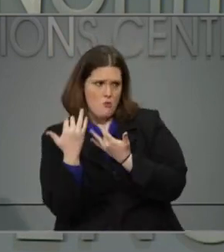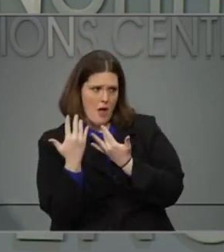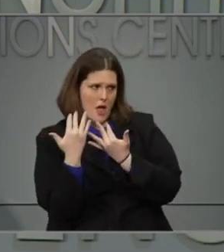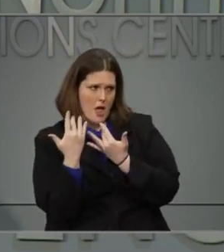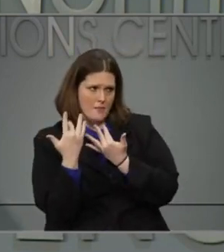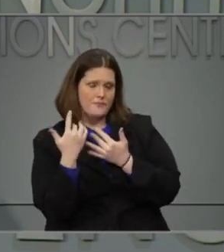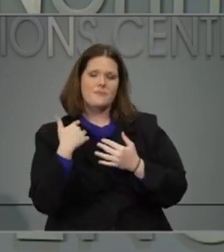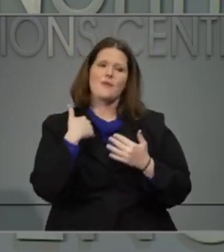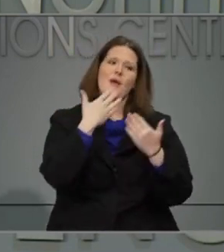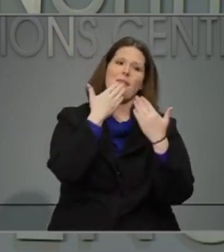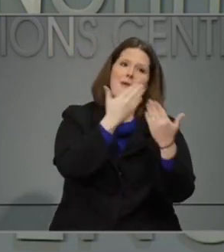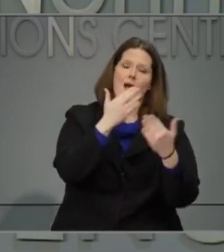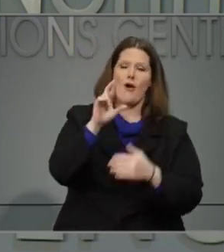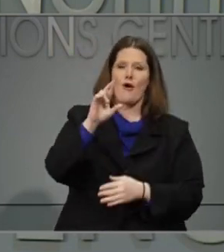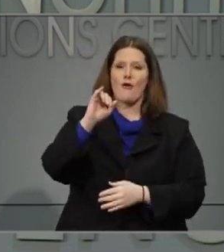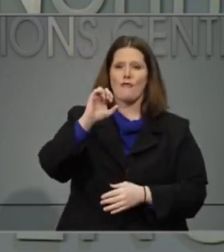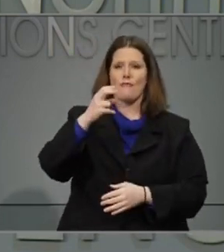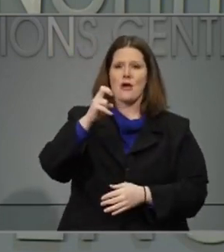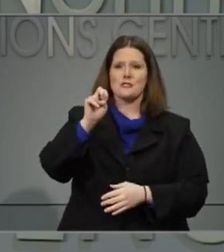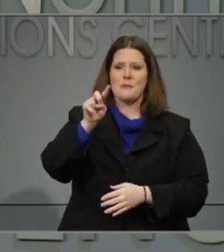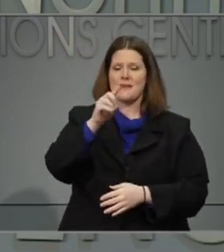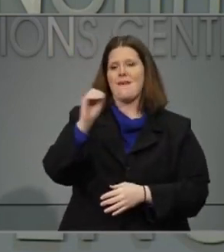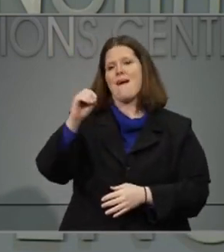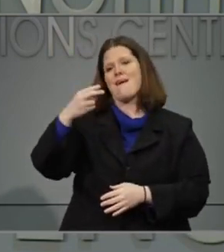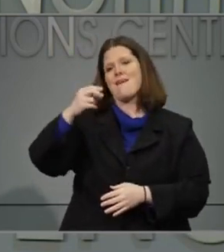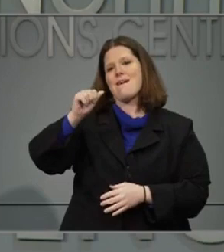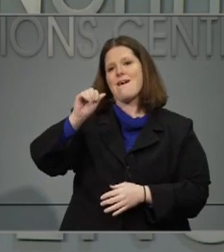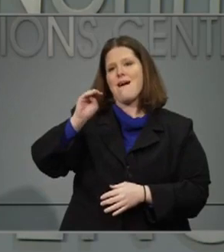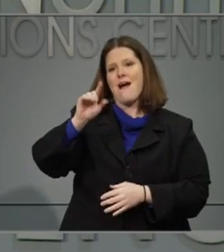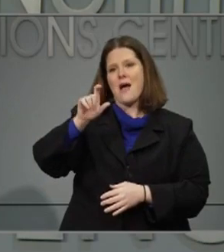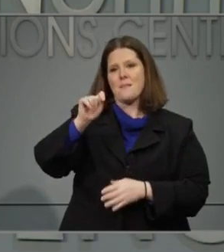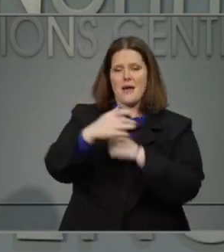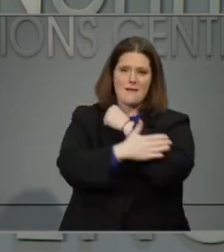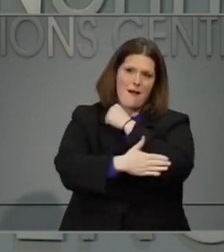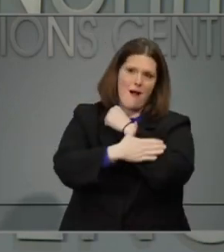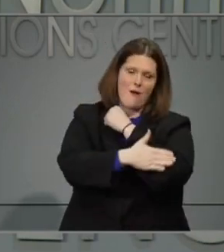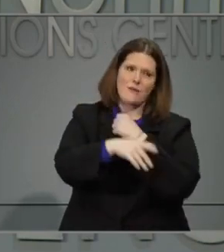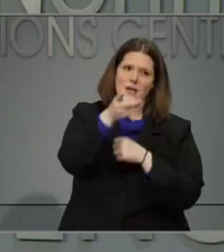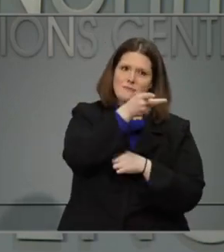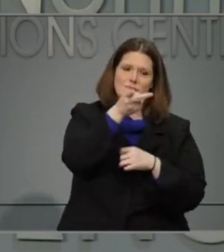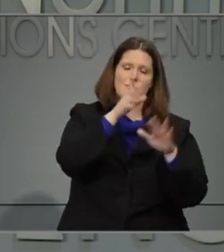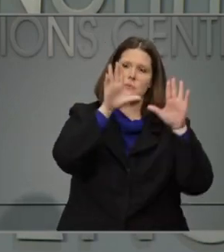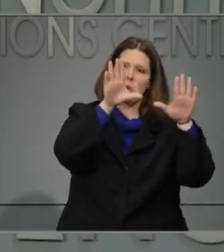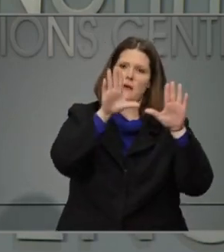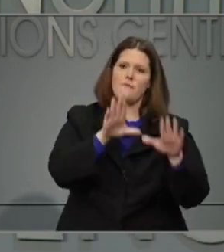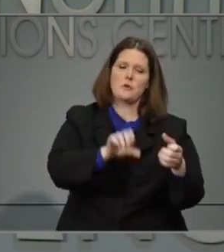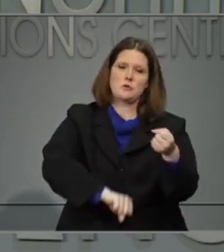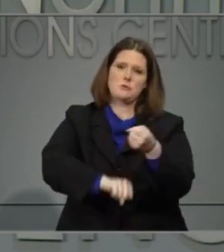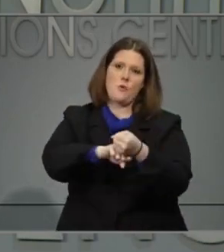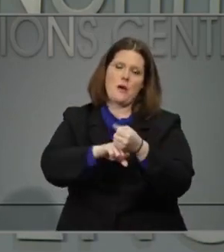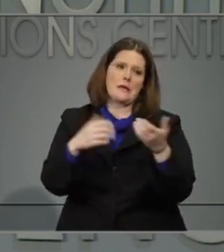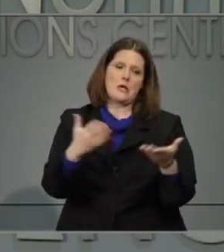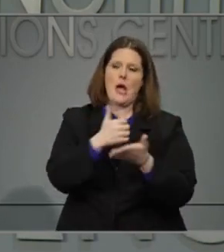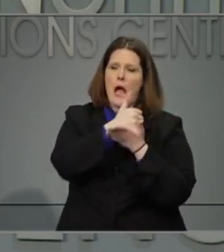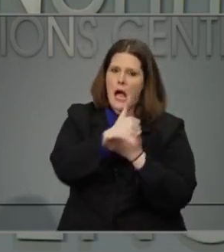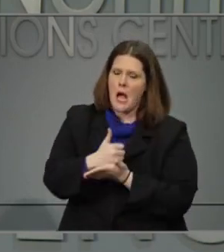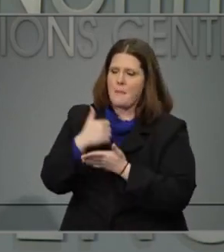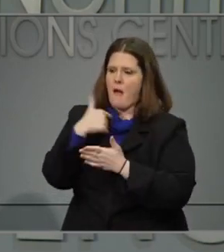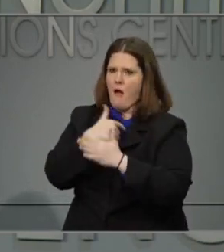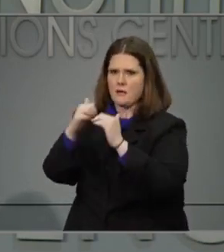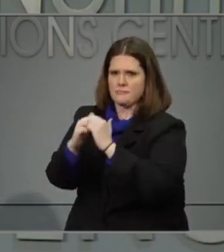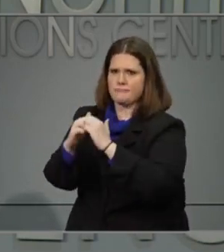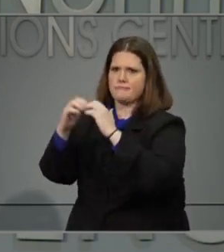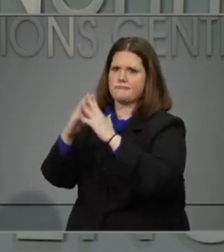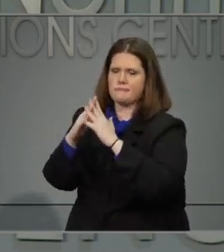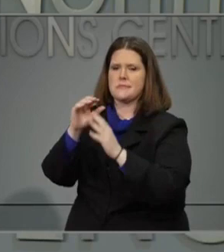and at First Health for the outstanding support they provided from day one as we worked to bring the Sandhills facility to